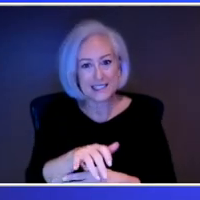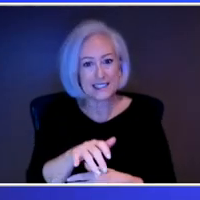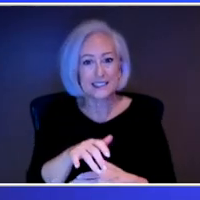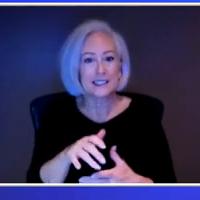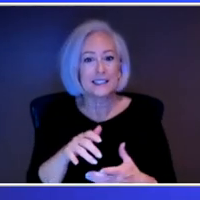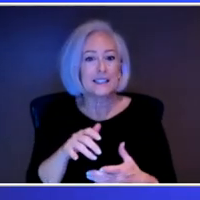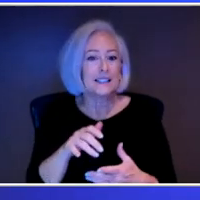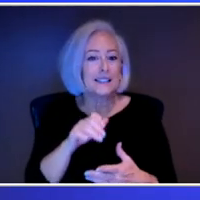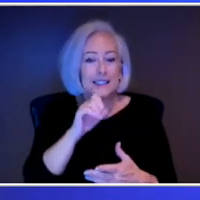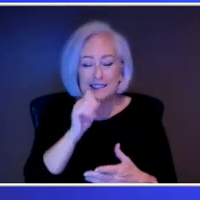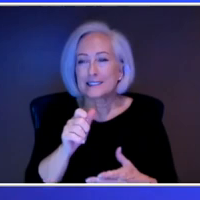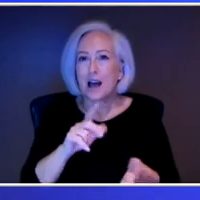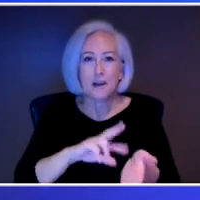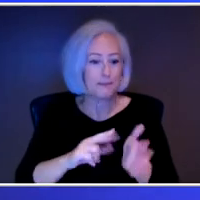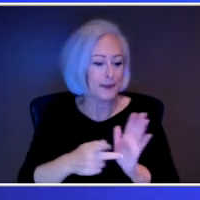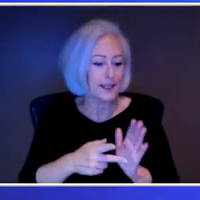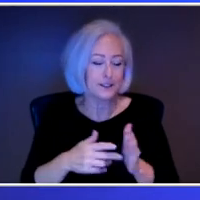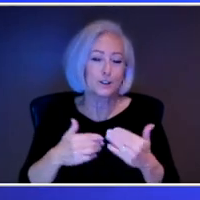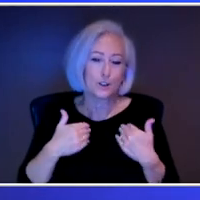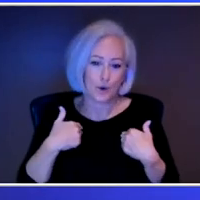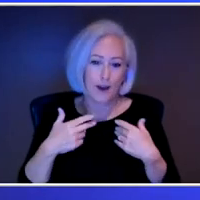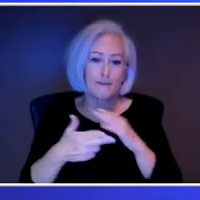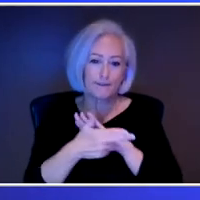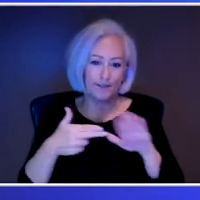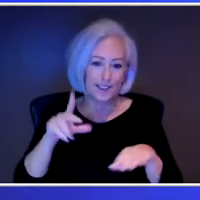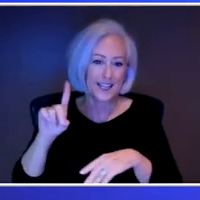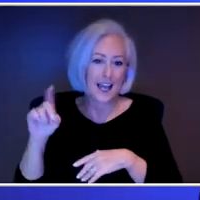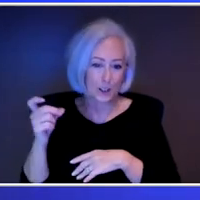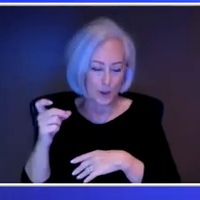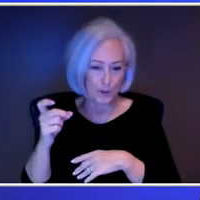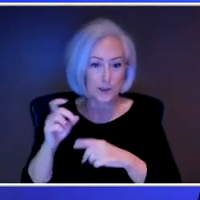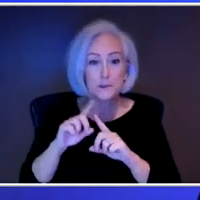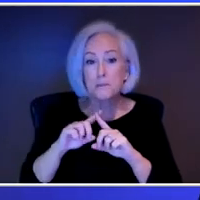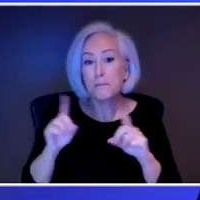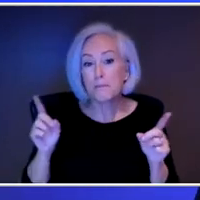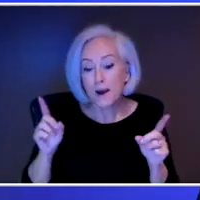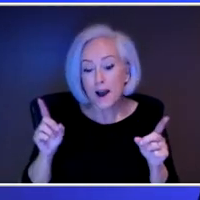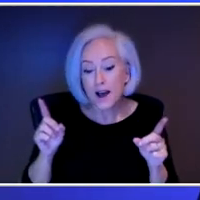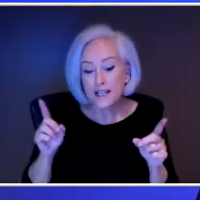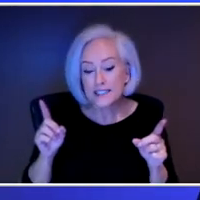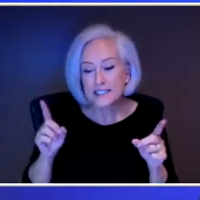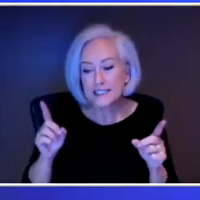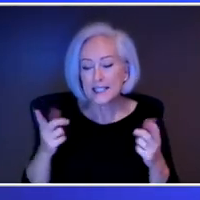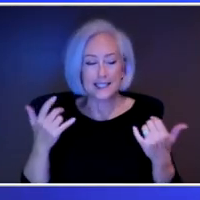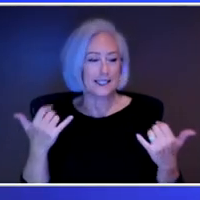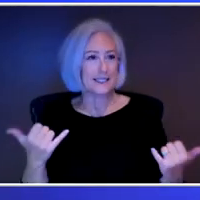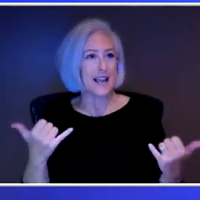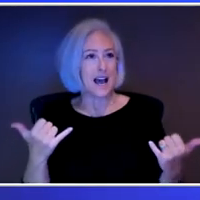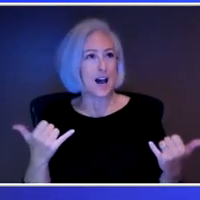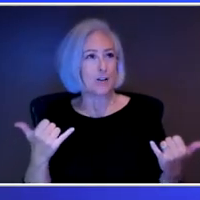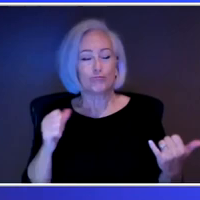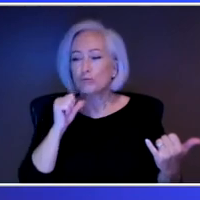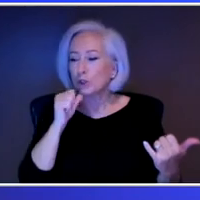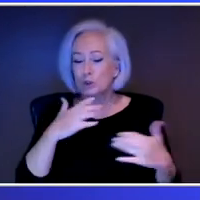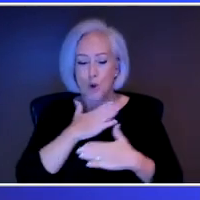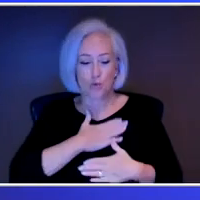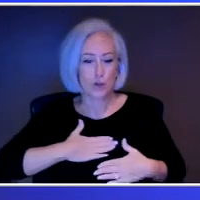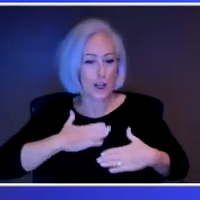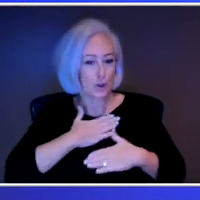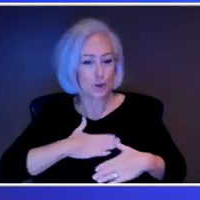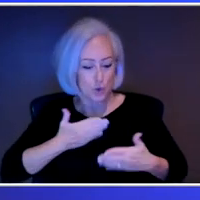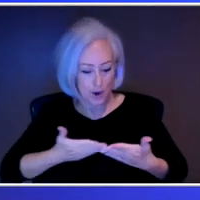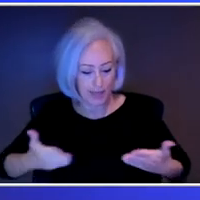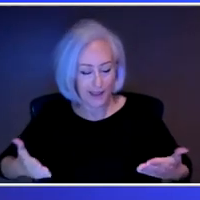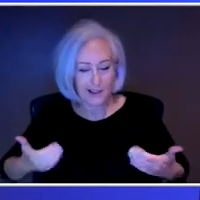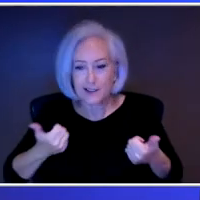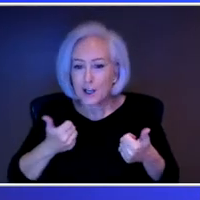a diagnostic consideration. So, what we're looking at are things like you're not enjoying things that you typically enjoy. You start to avoid social